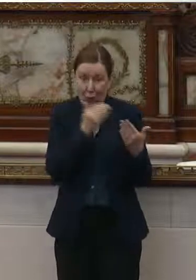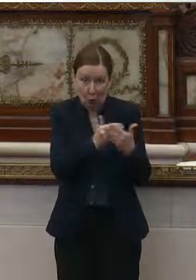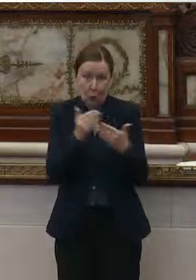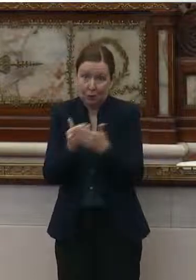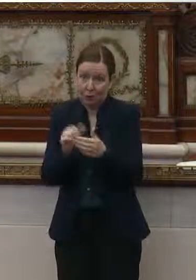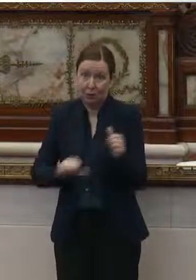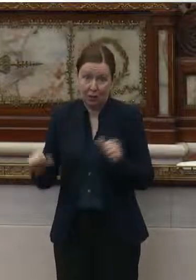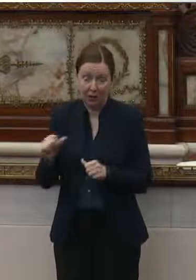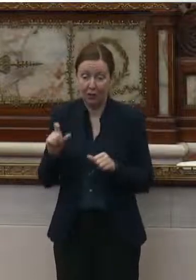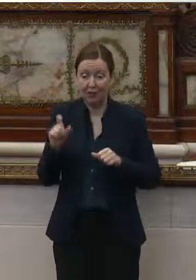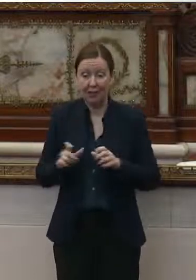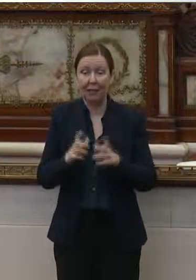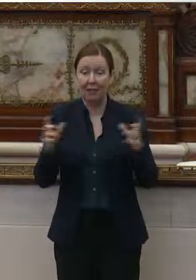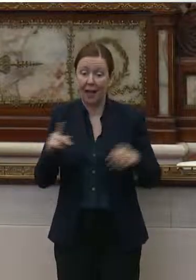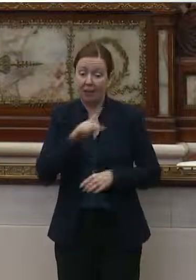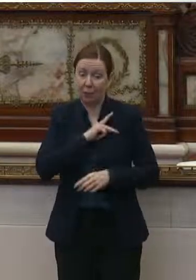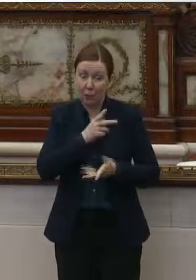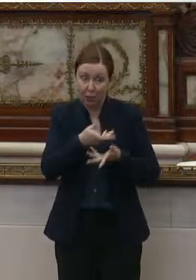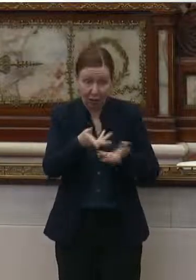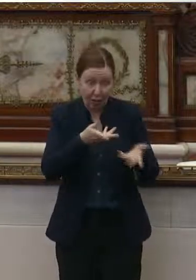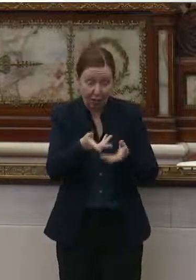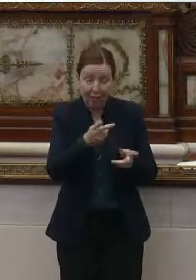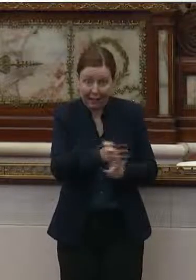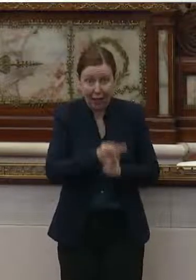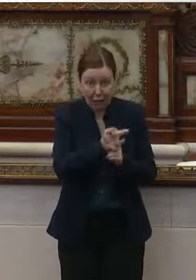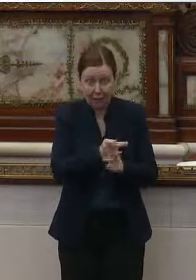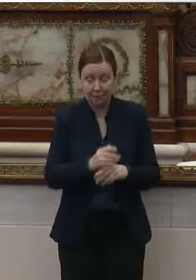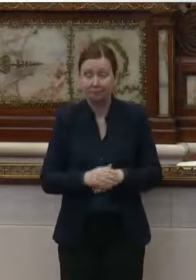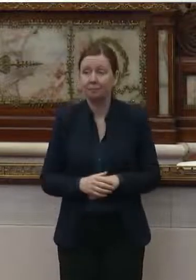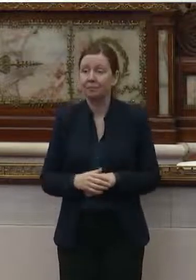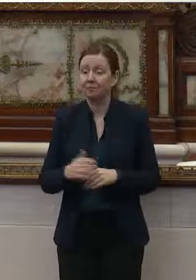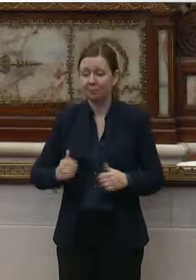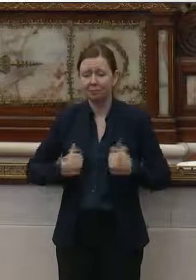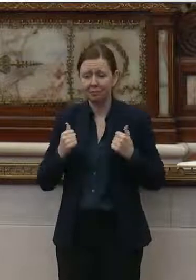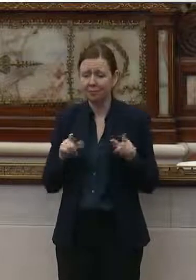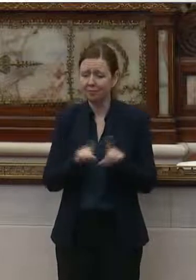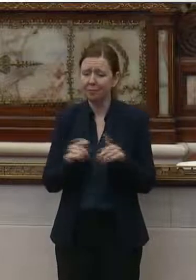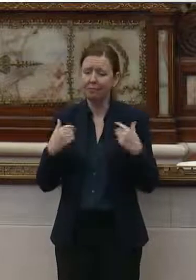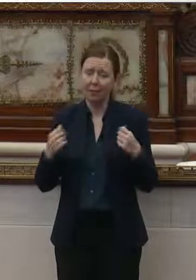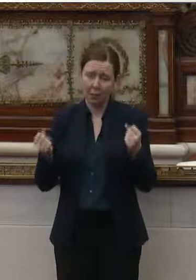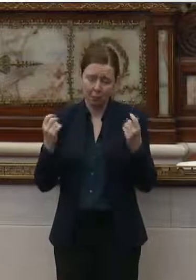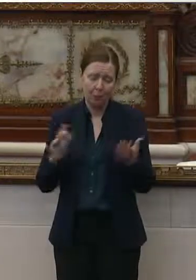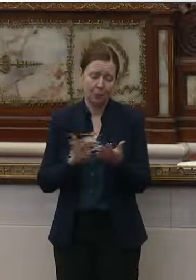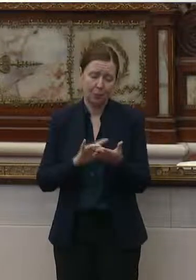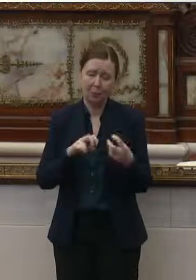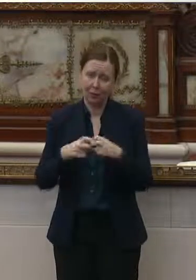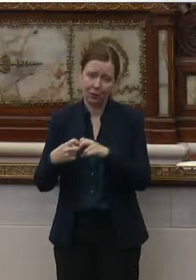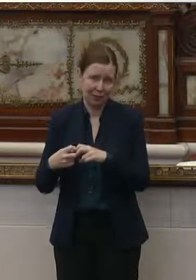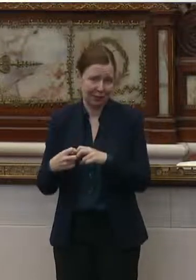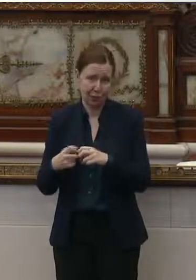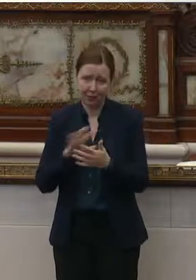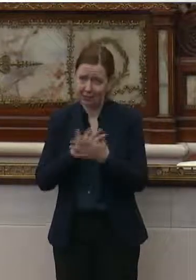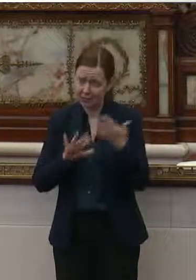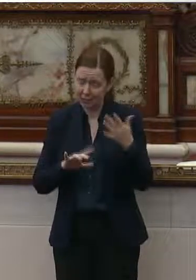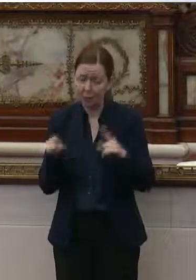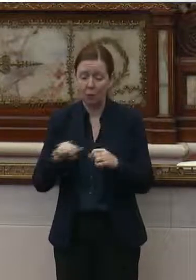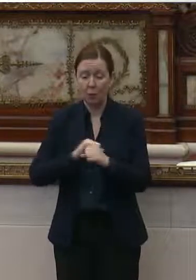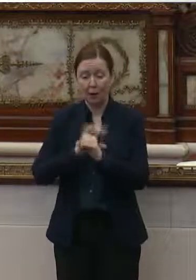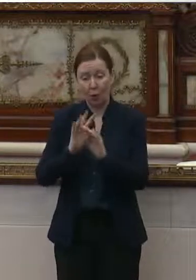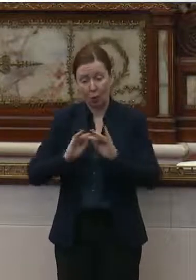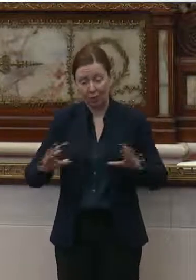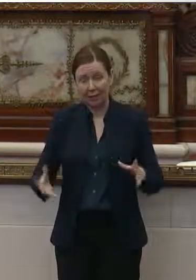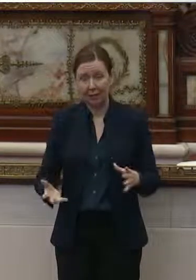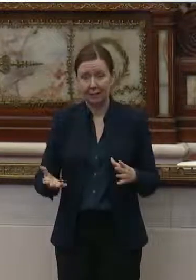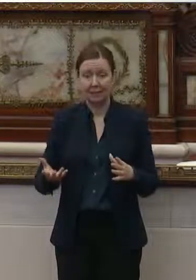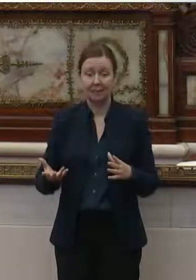They need a lot of care and the residents also have multiple medical conditions. So once COVID-19 gets